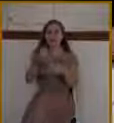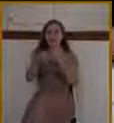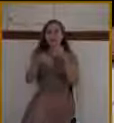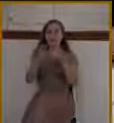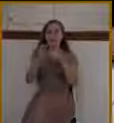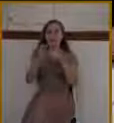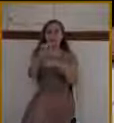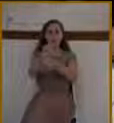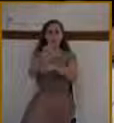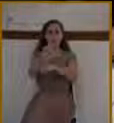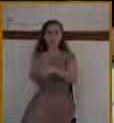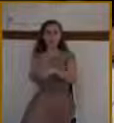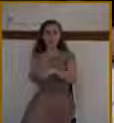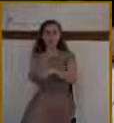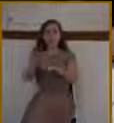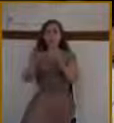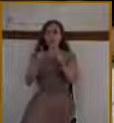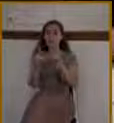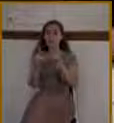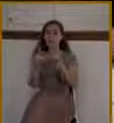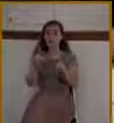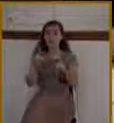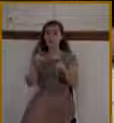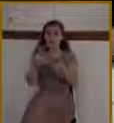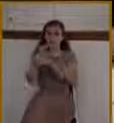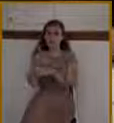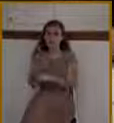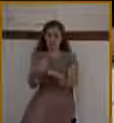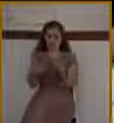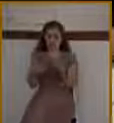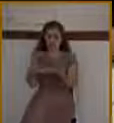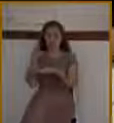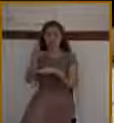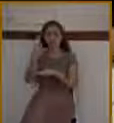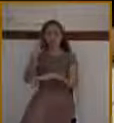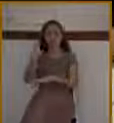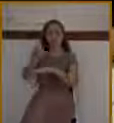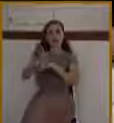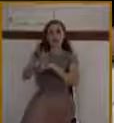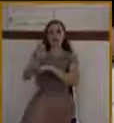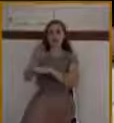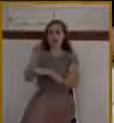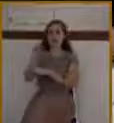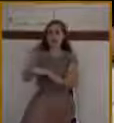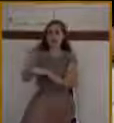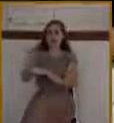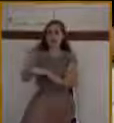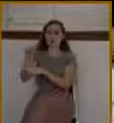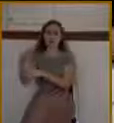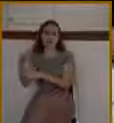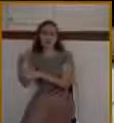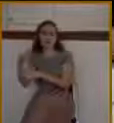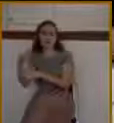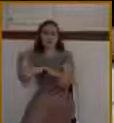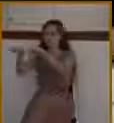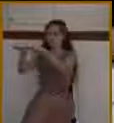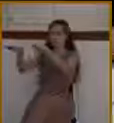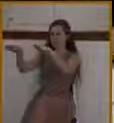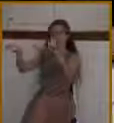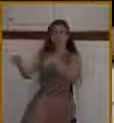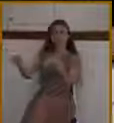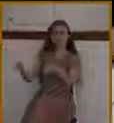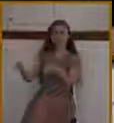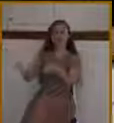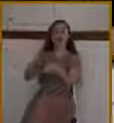what people would do is they would make a booth that they called a Sukkot, put it in the field, and people would actually stay there. They would decorate